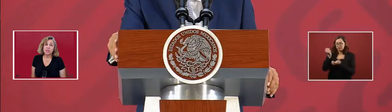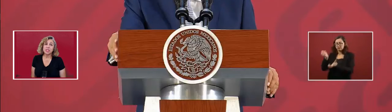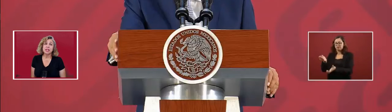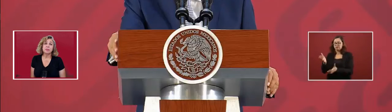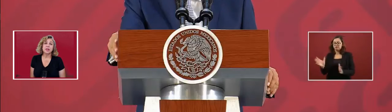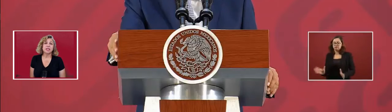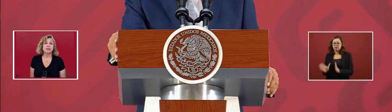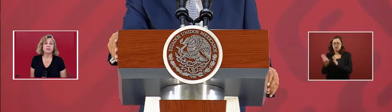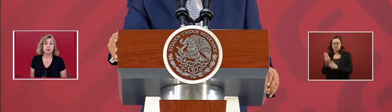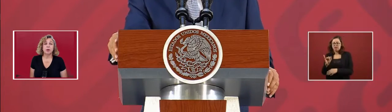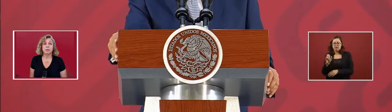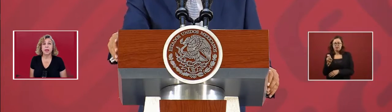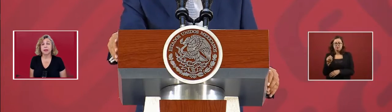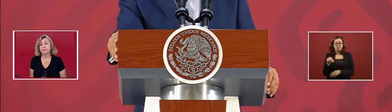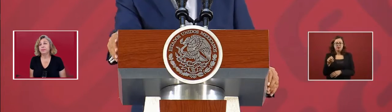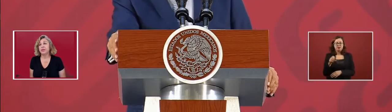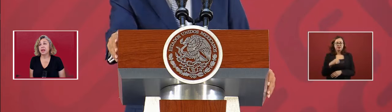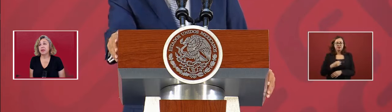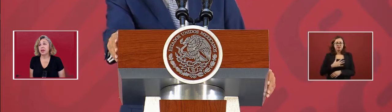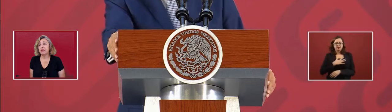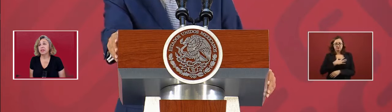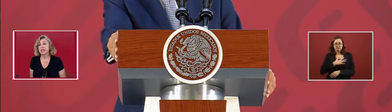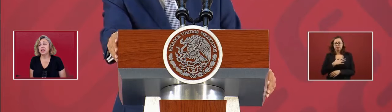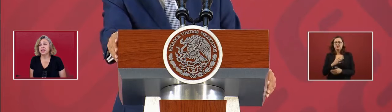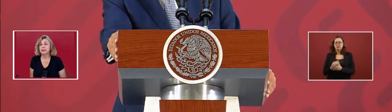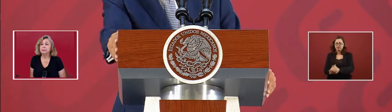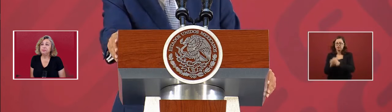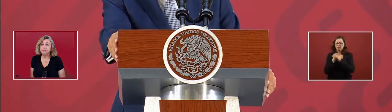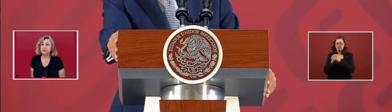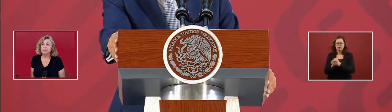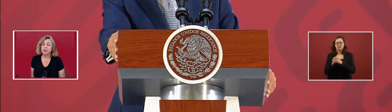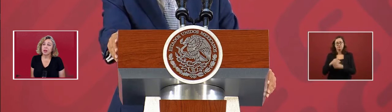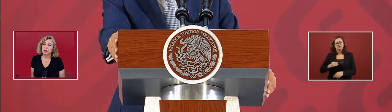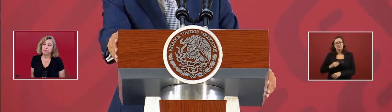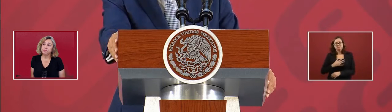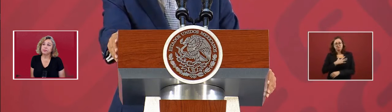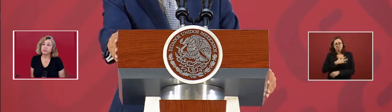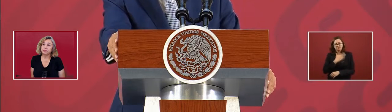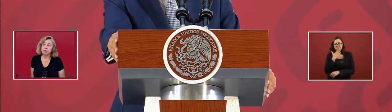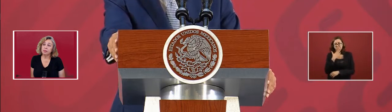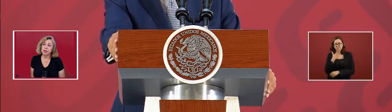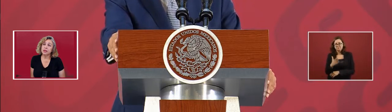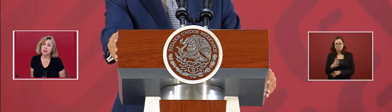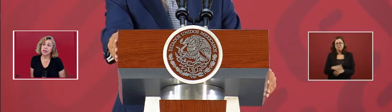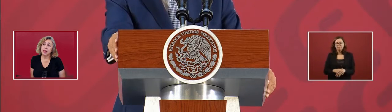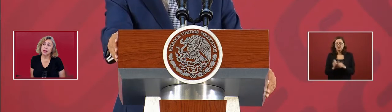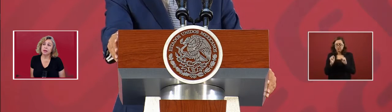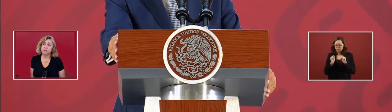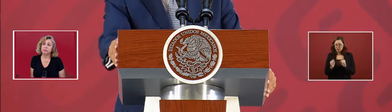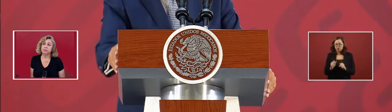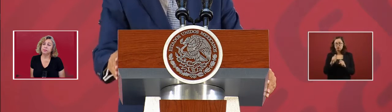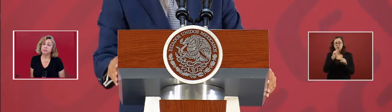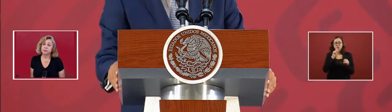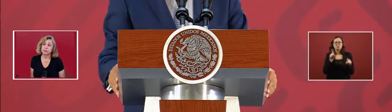which is now production for well-being. They are guaranteed the